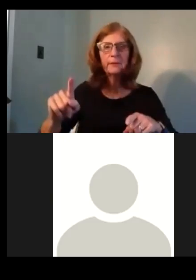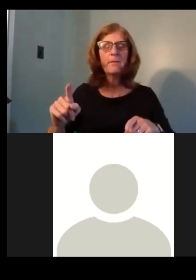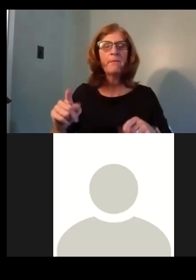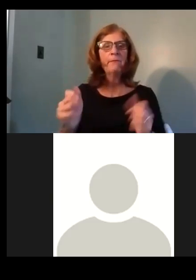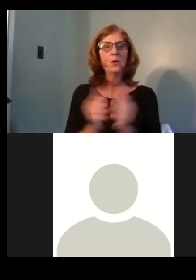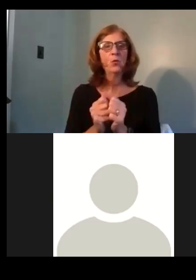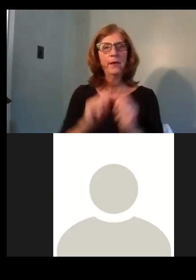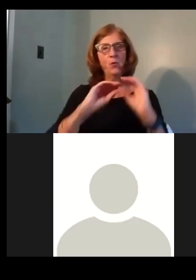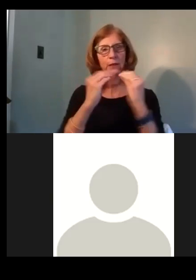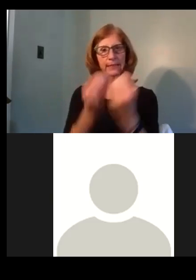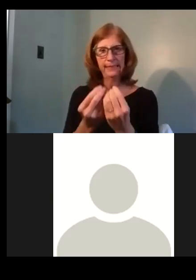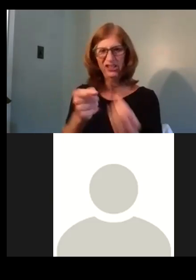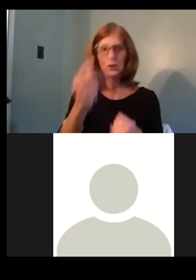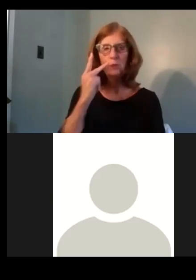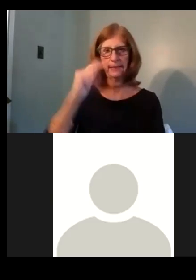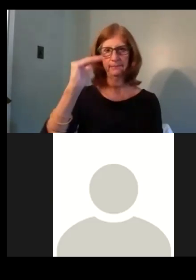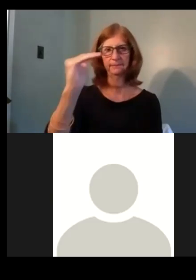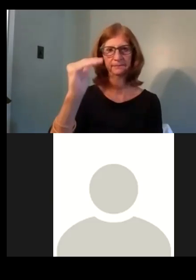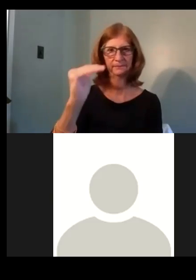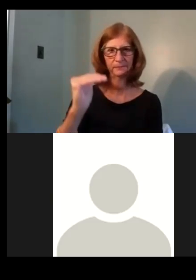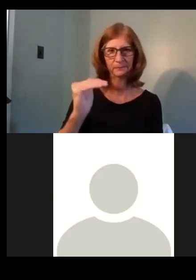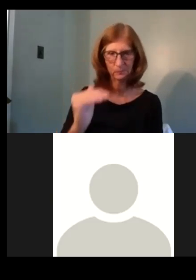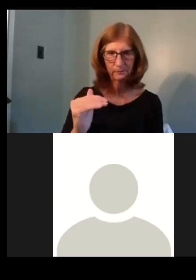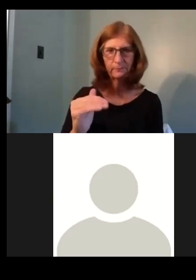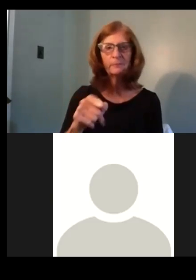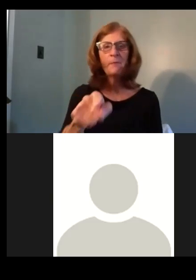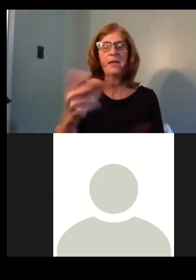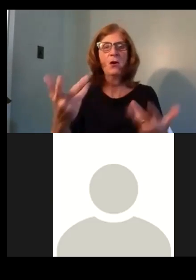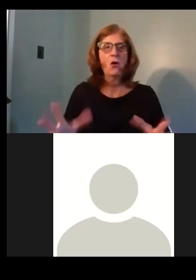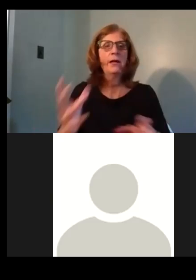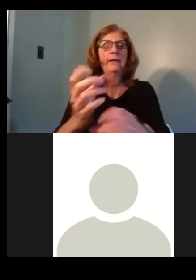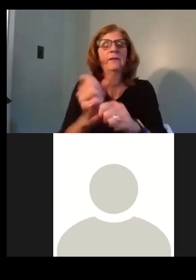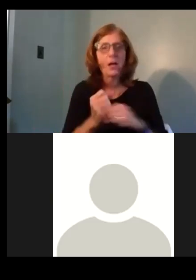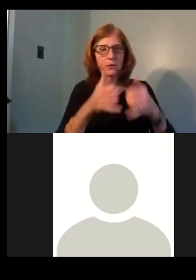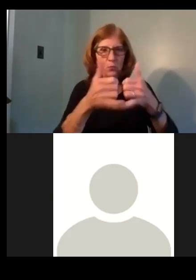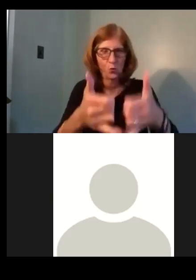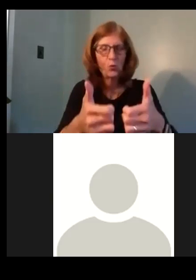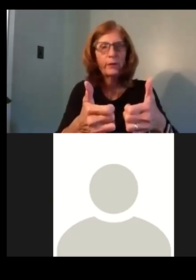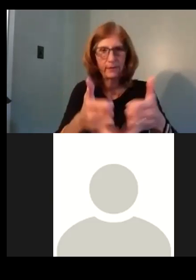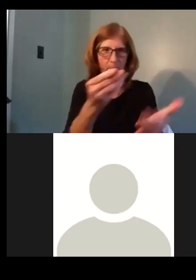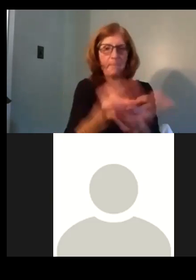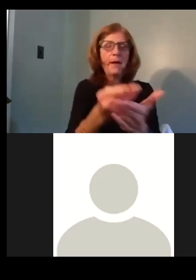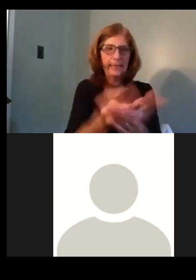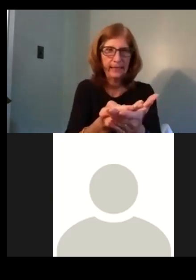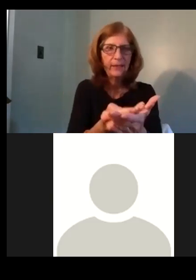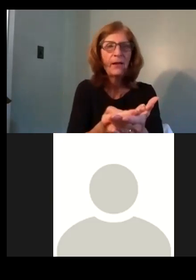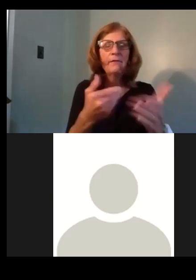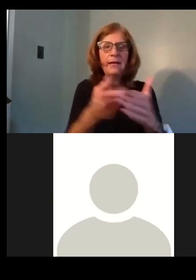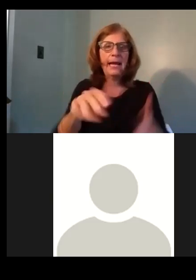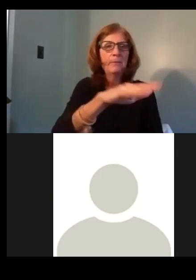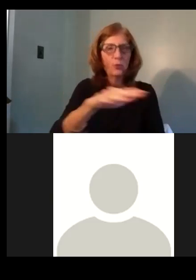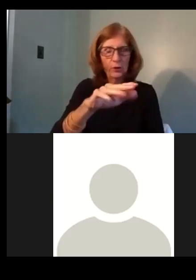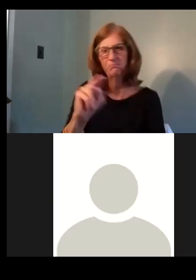the organizations that are listed here, uh, that have been awarded Neighborhood Initiatives Fund for the, the, the